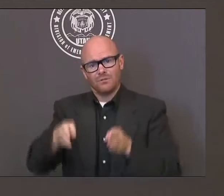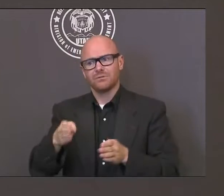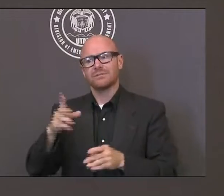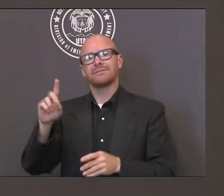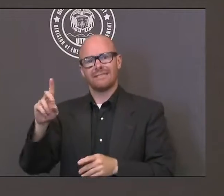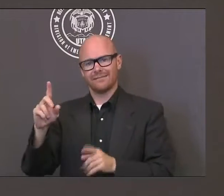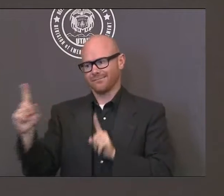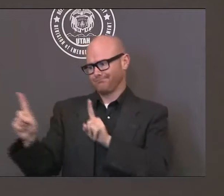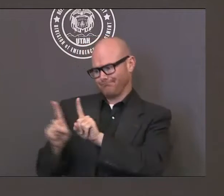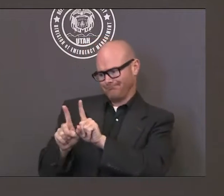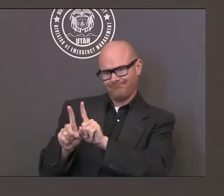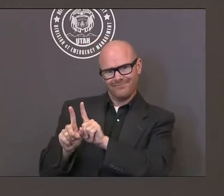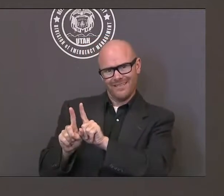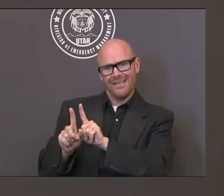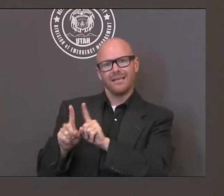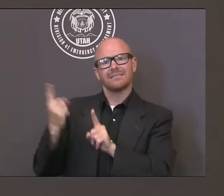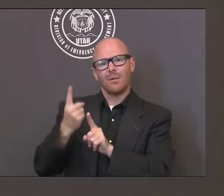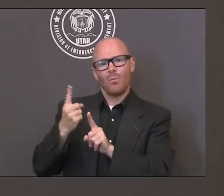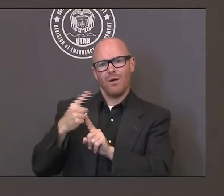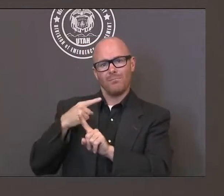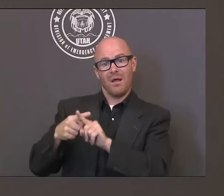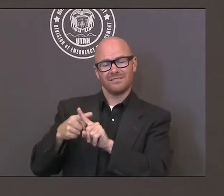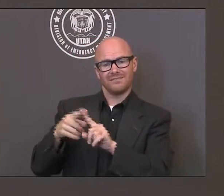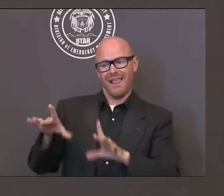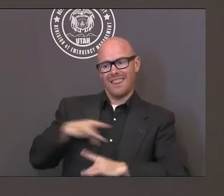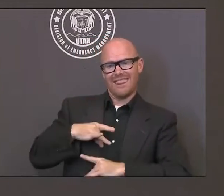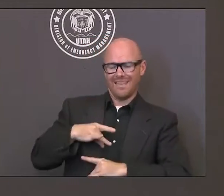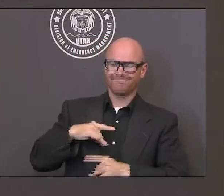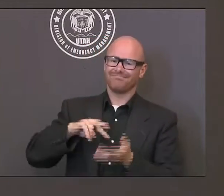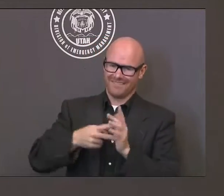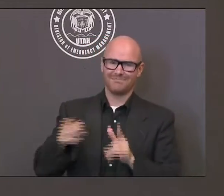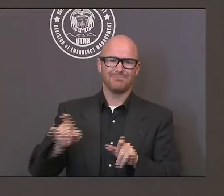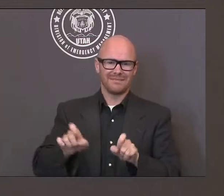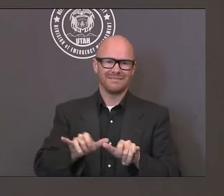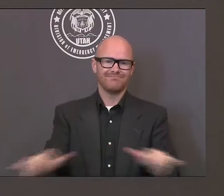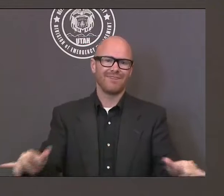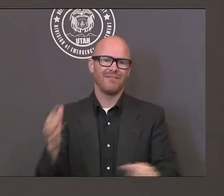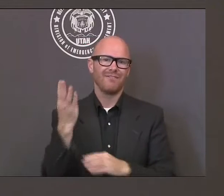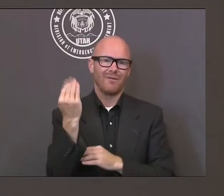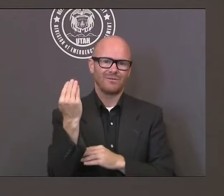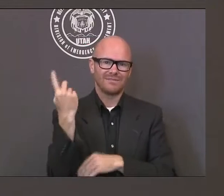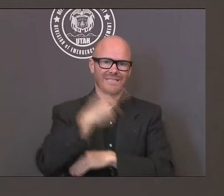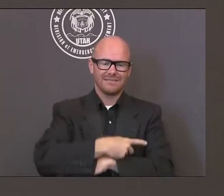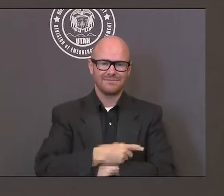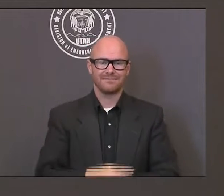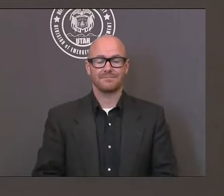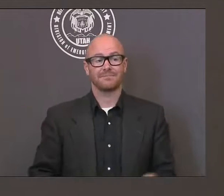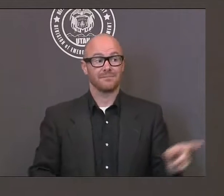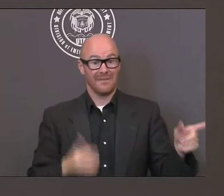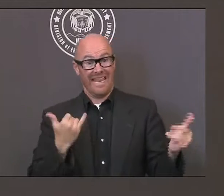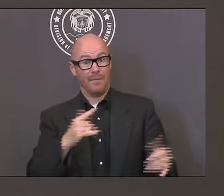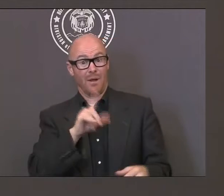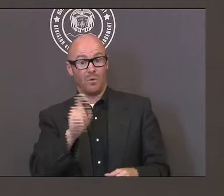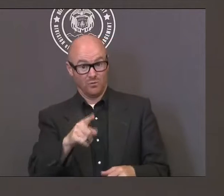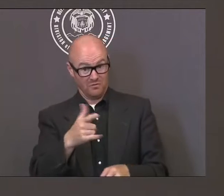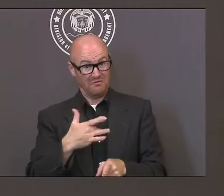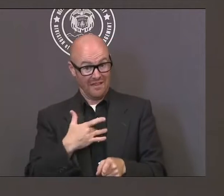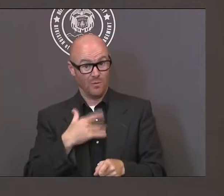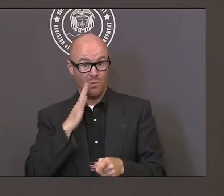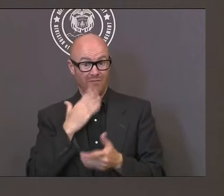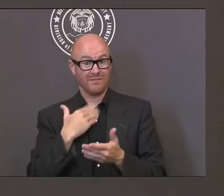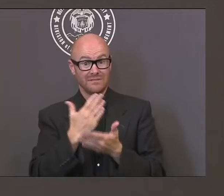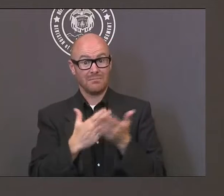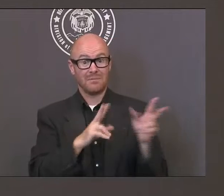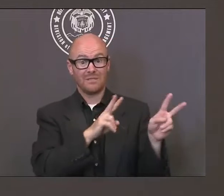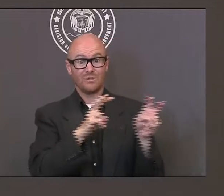home for 14 days okay so do you guys feel like there is going to be issues come this fall with schools reopening and students